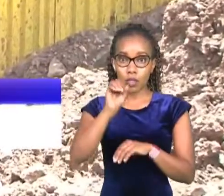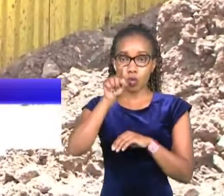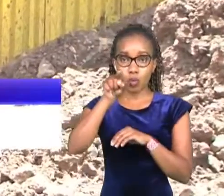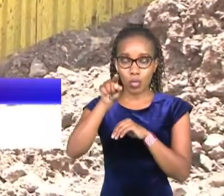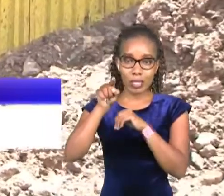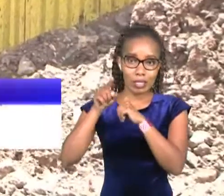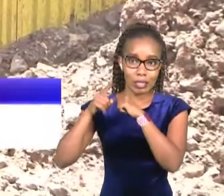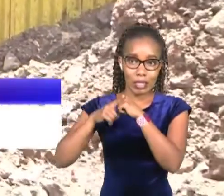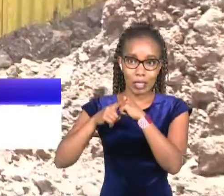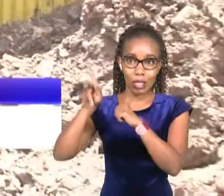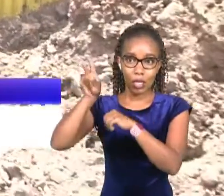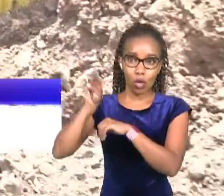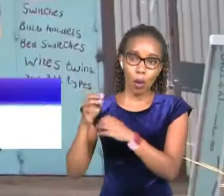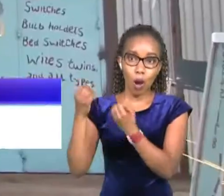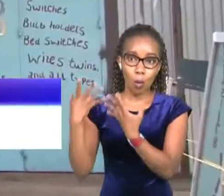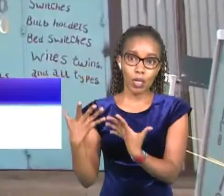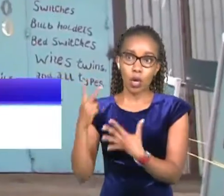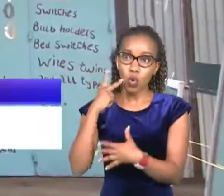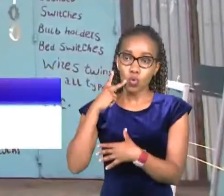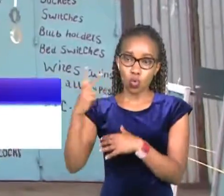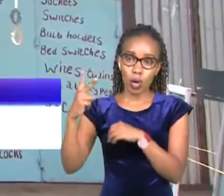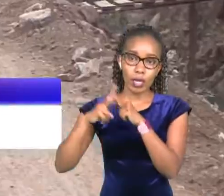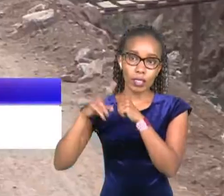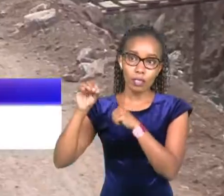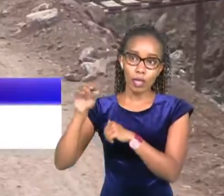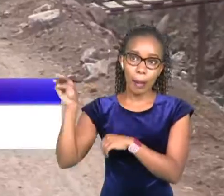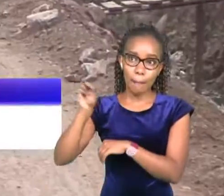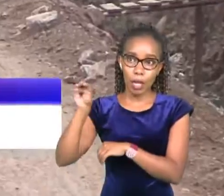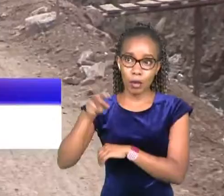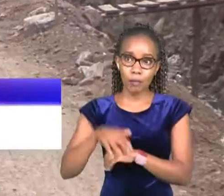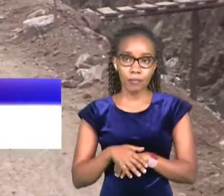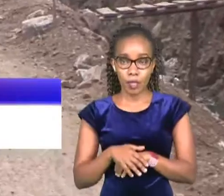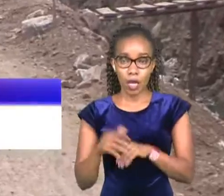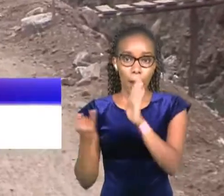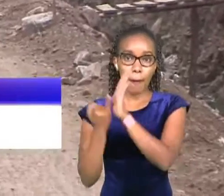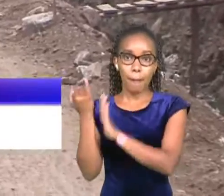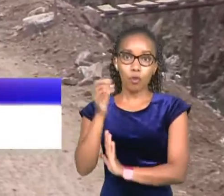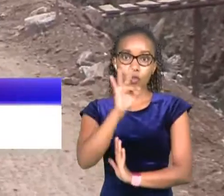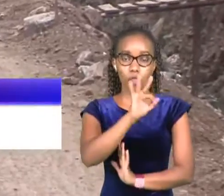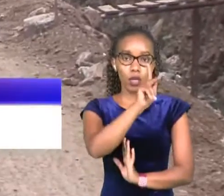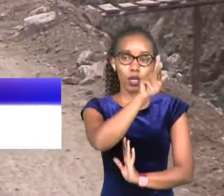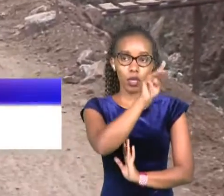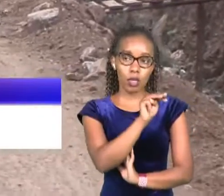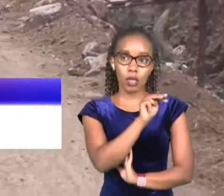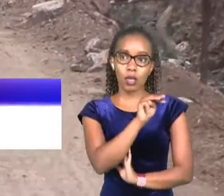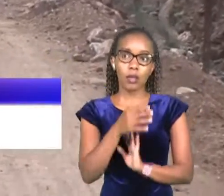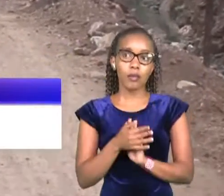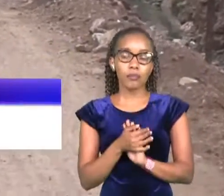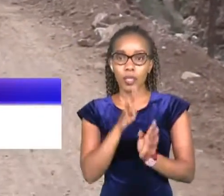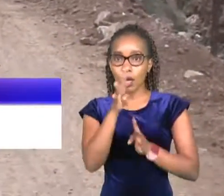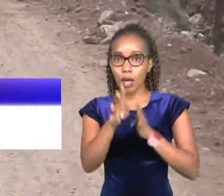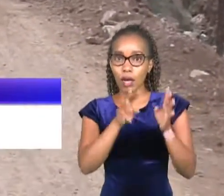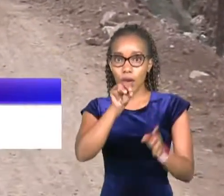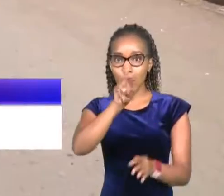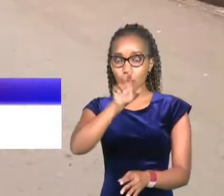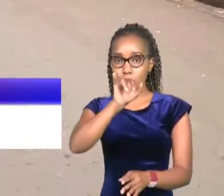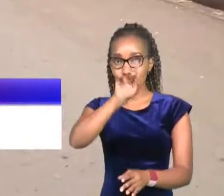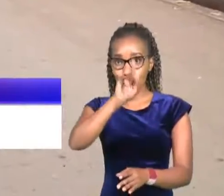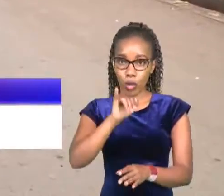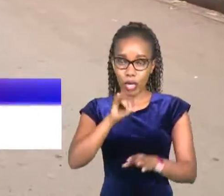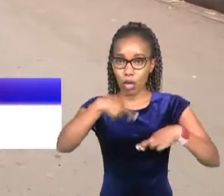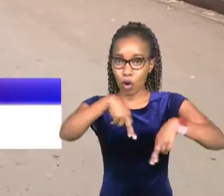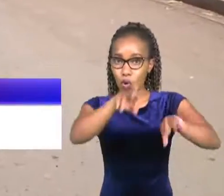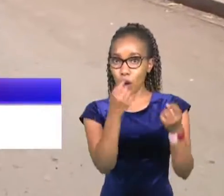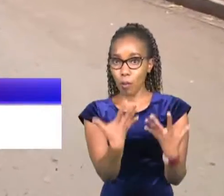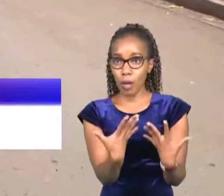kilometers at a cost of over 270 million and upgrading the three kilometer lucky summer gitomba kasarani muiki link road at a cost